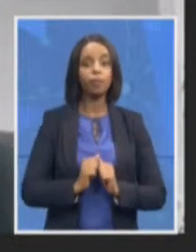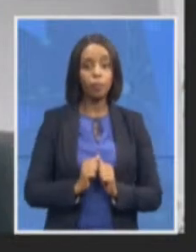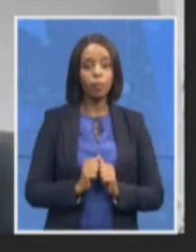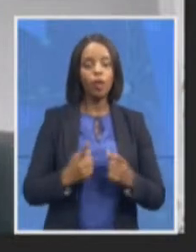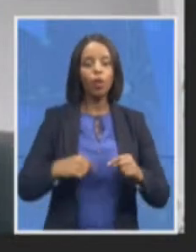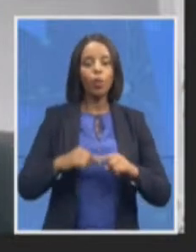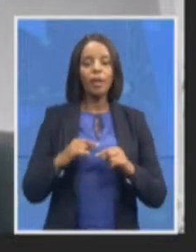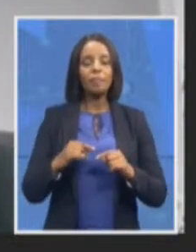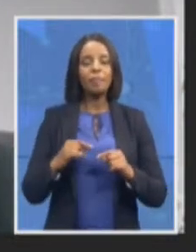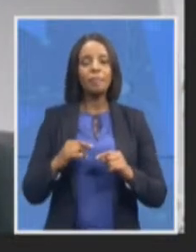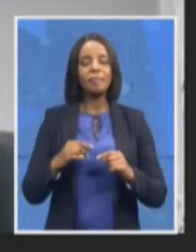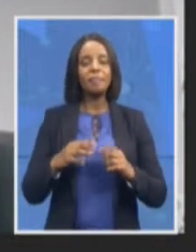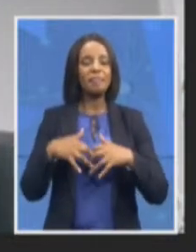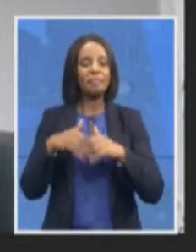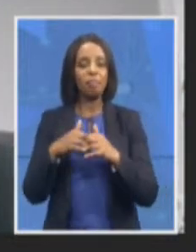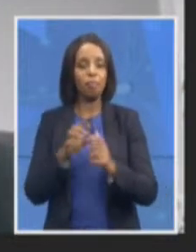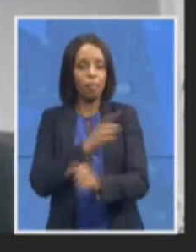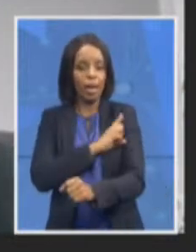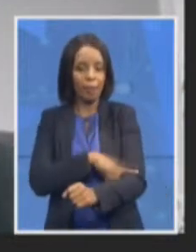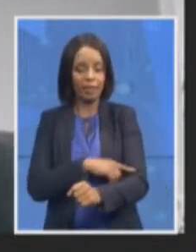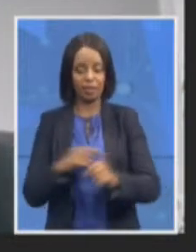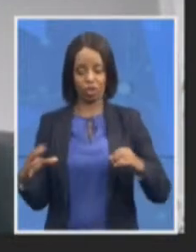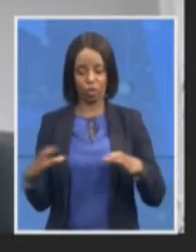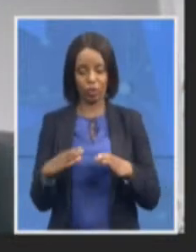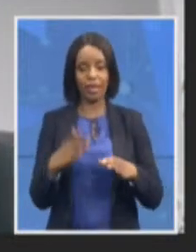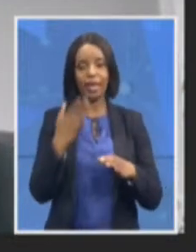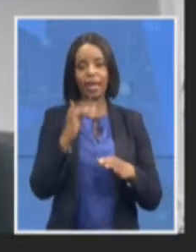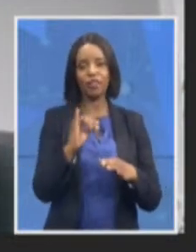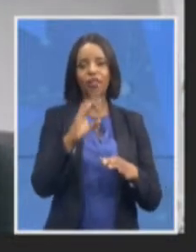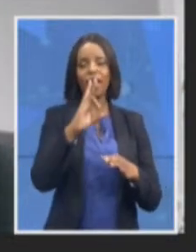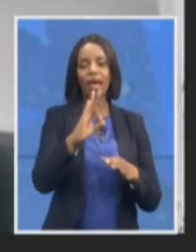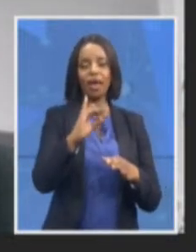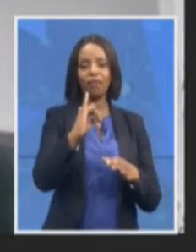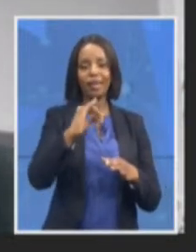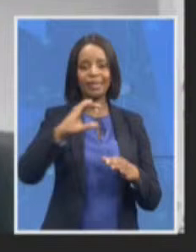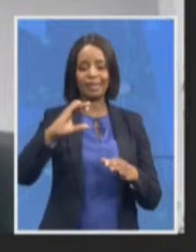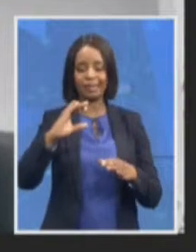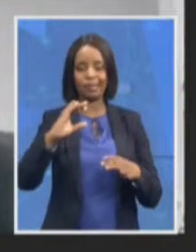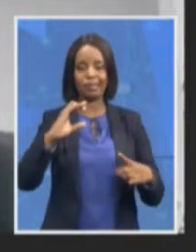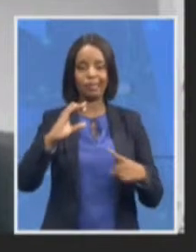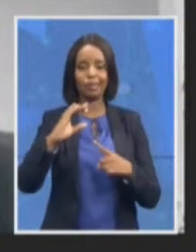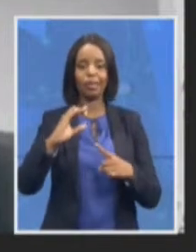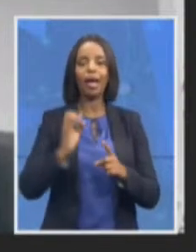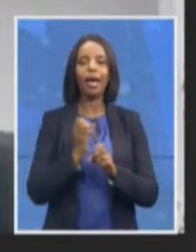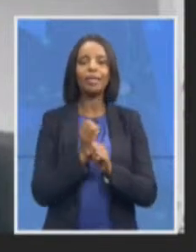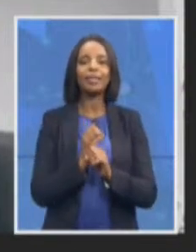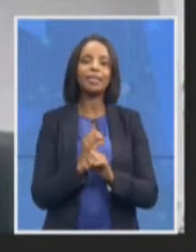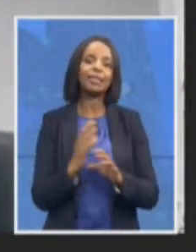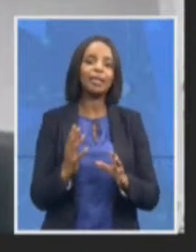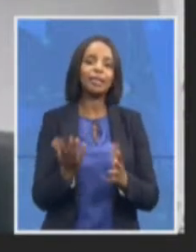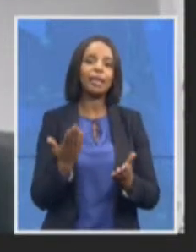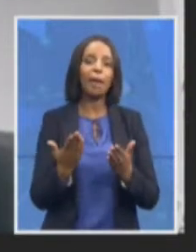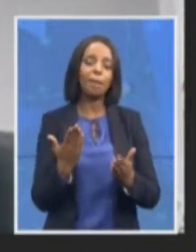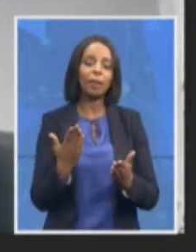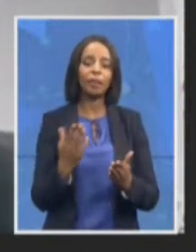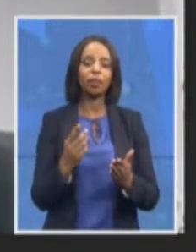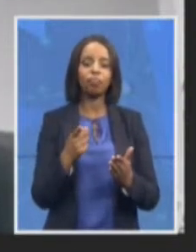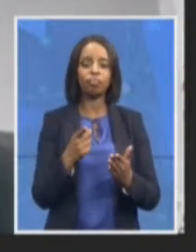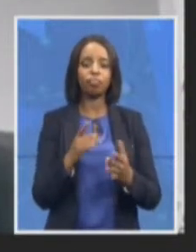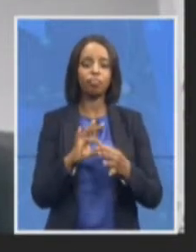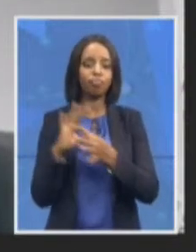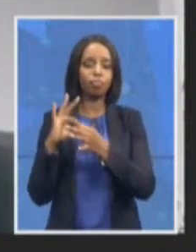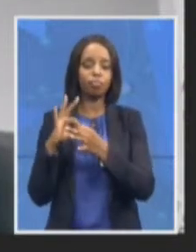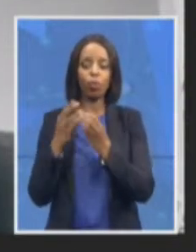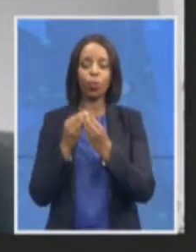staff will actually share locate co-locate with NPA staff in order to try to ensure that we deal more